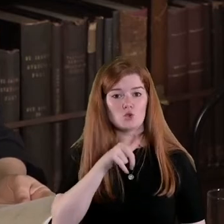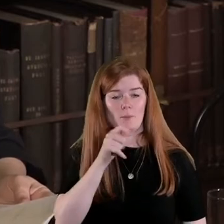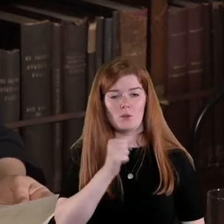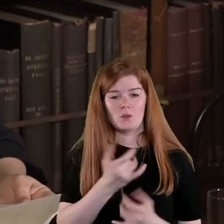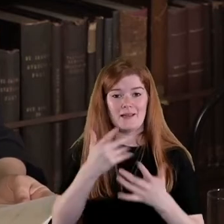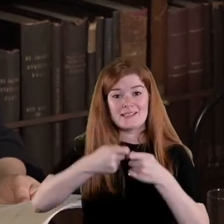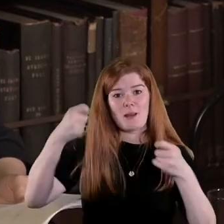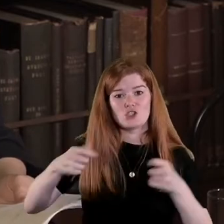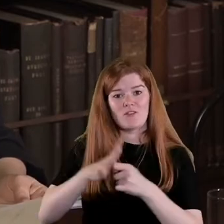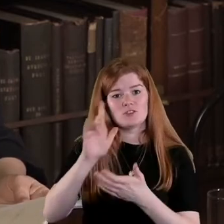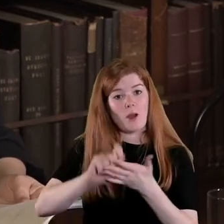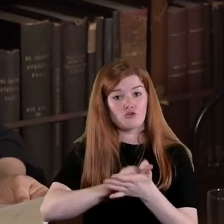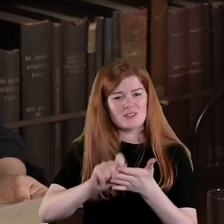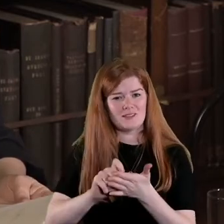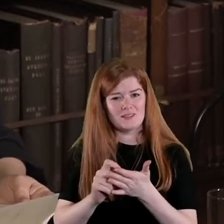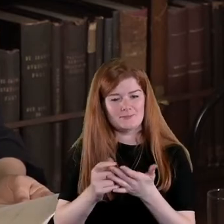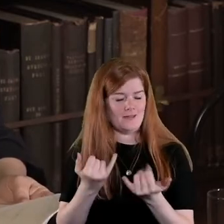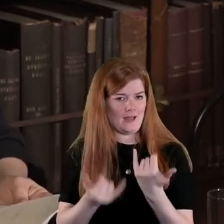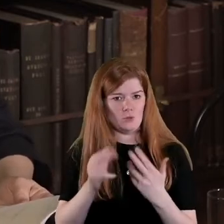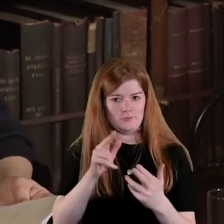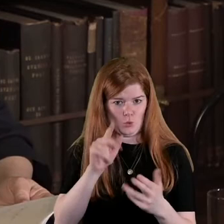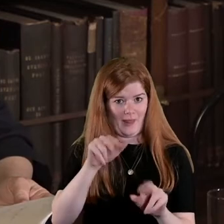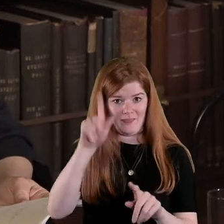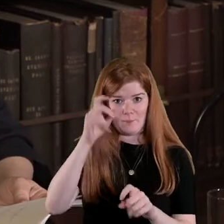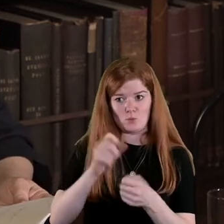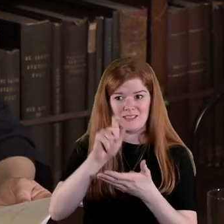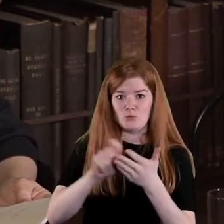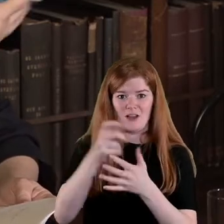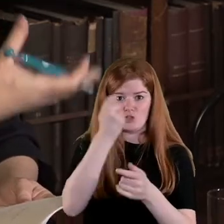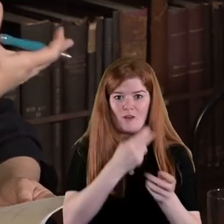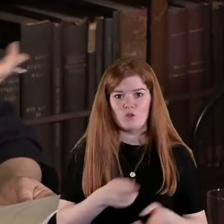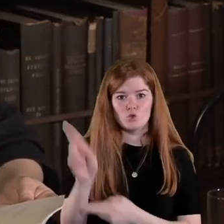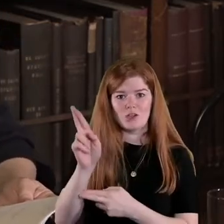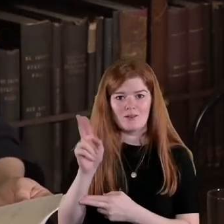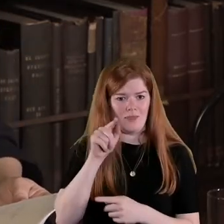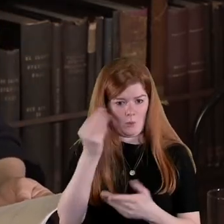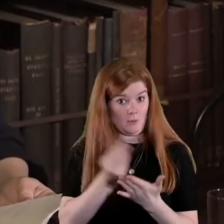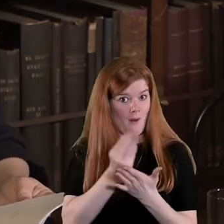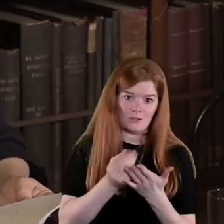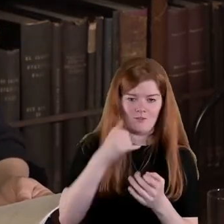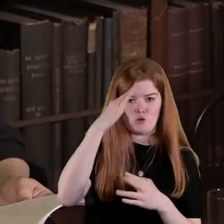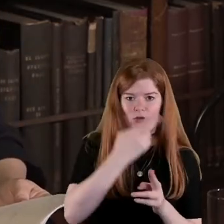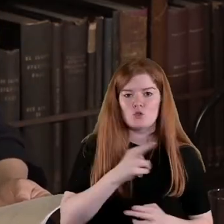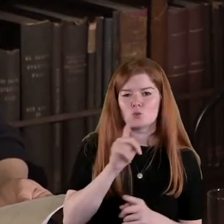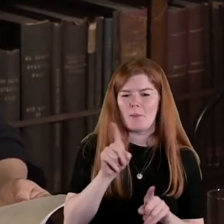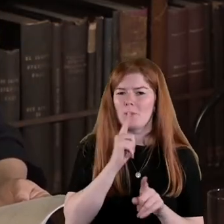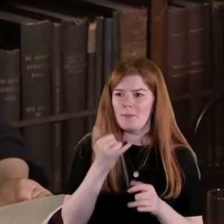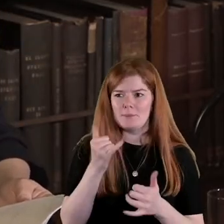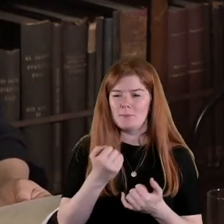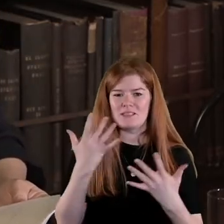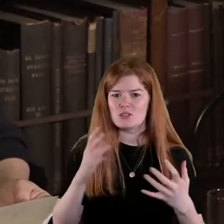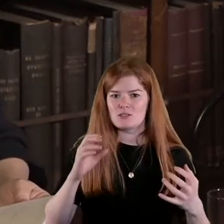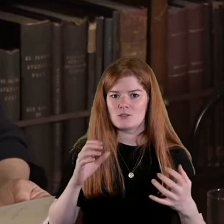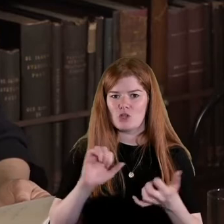the expansion of democracy if you think of you know the democratic revolution that was part of the Irish revolution perhaps the biggest development